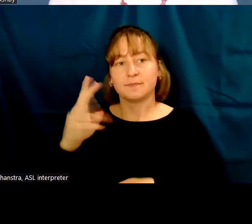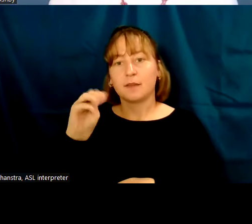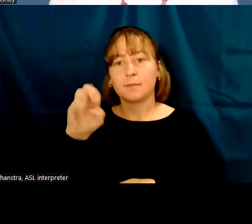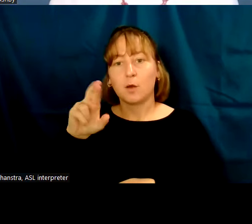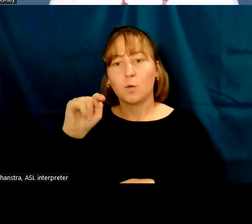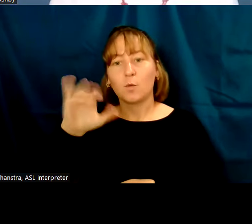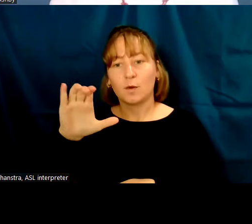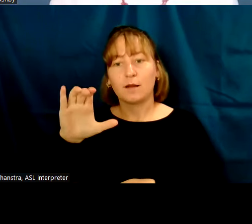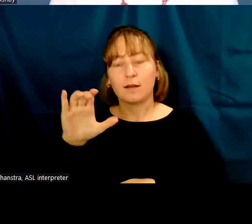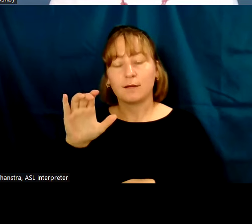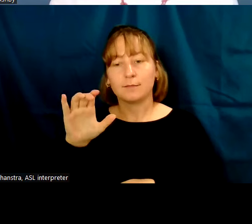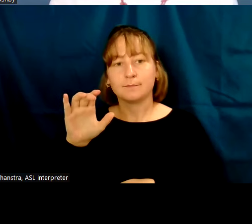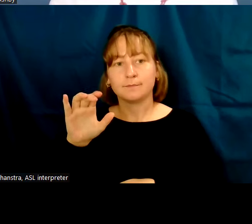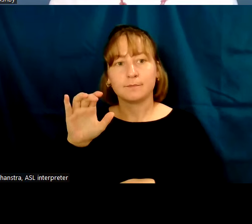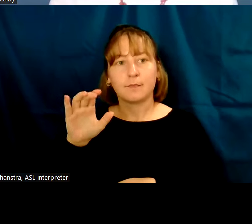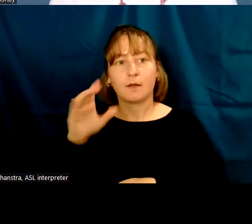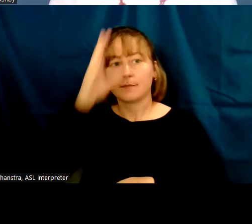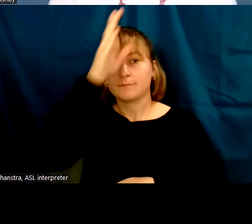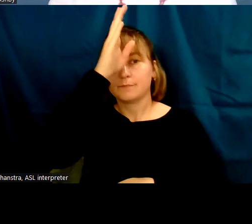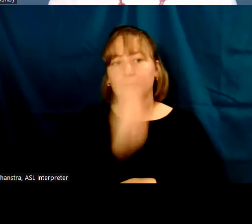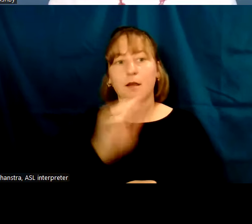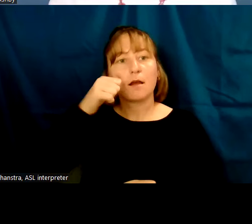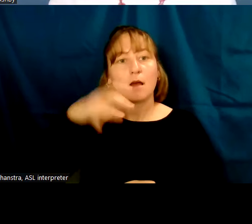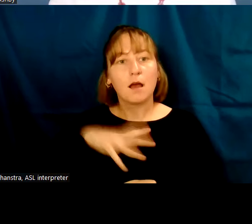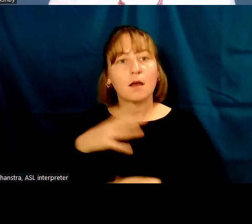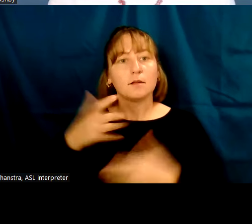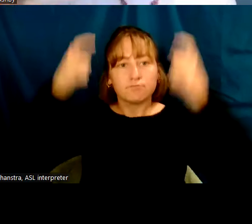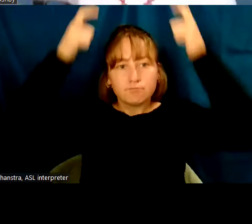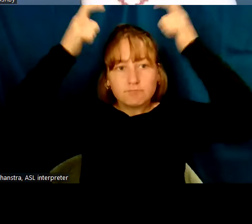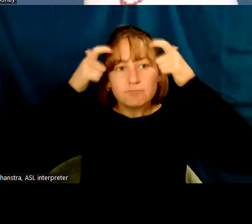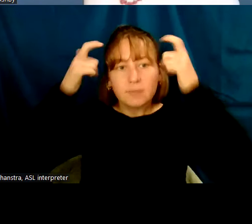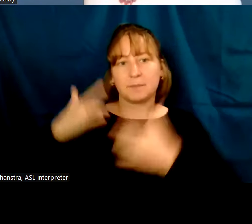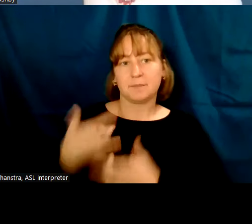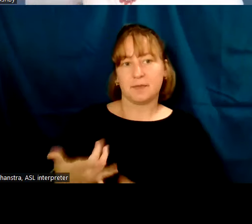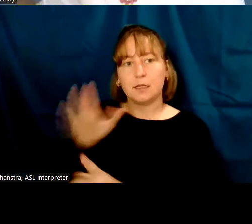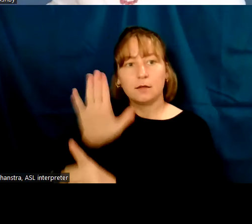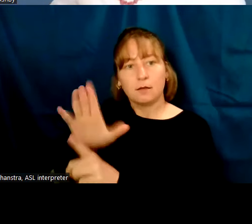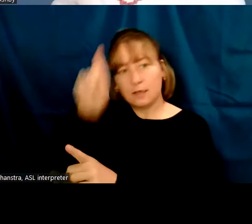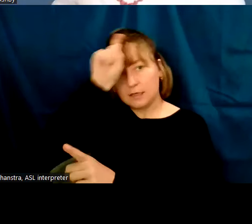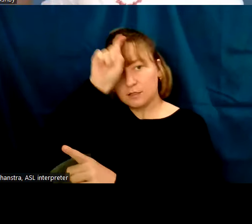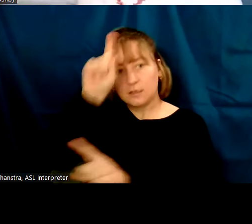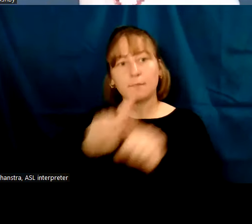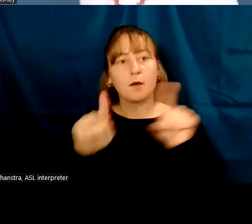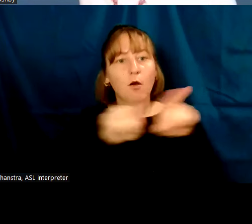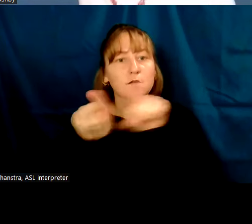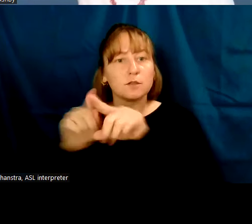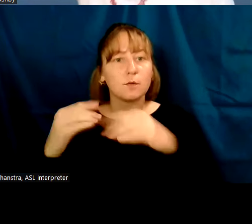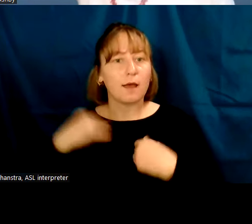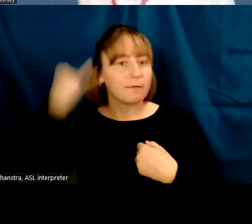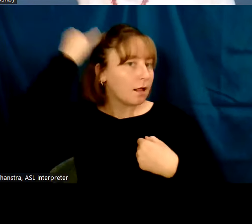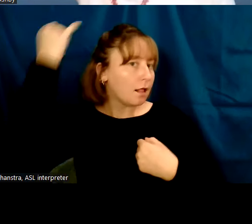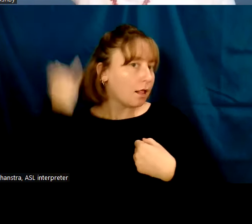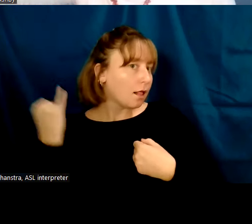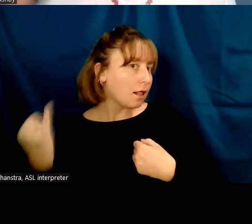wearing a double crown, which is typical of Egypt, but she has this streamer coming off the back of it,